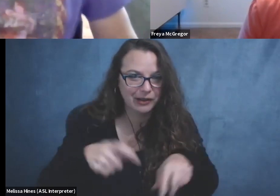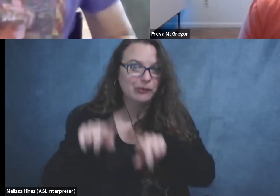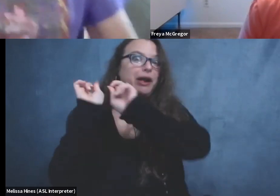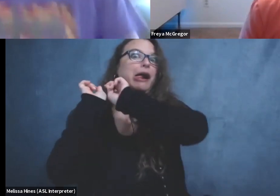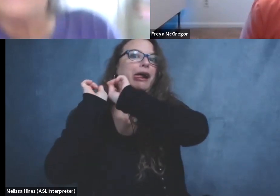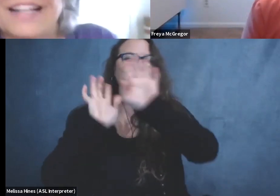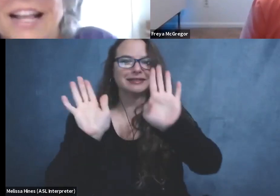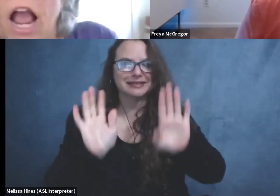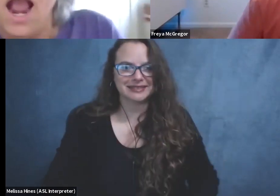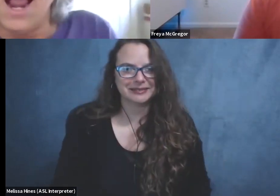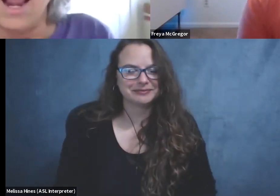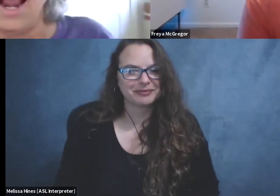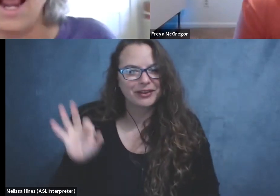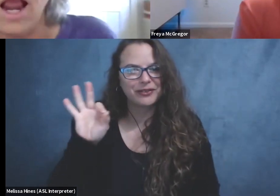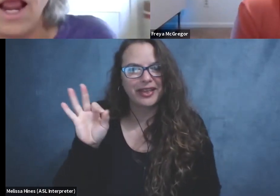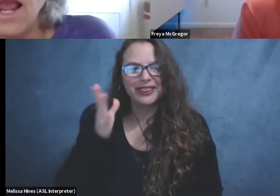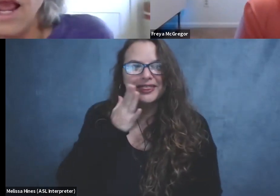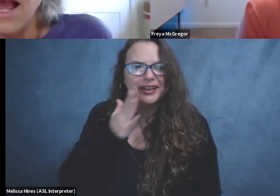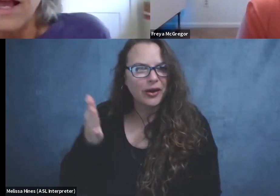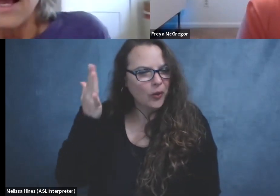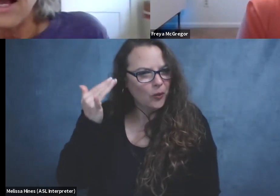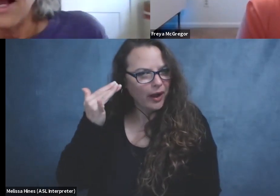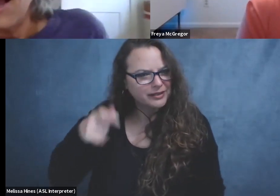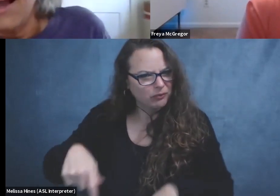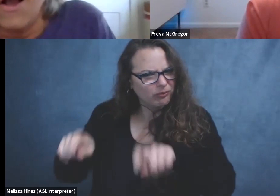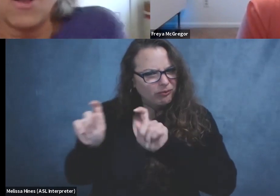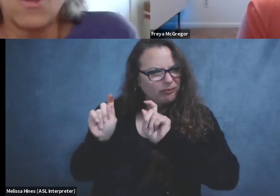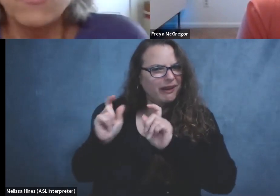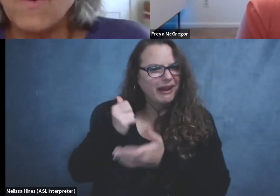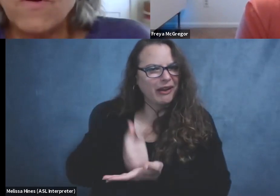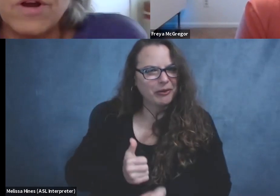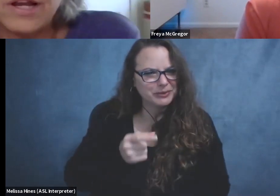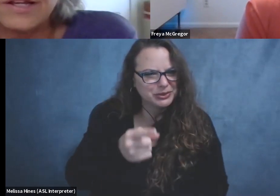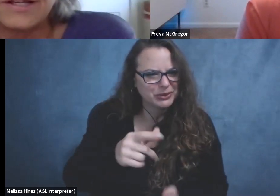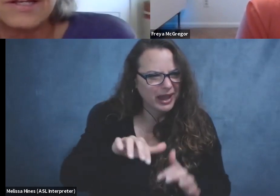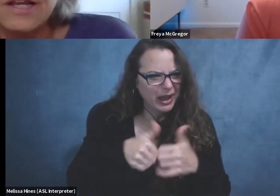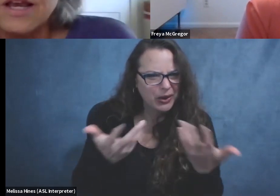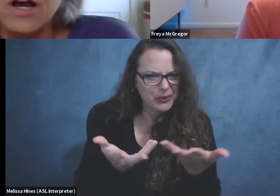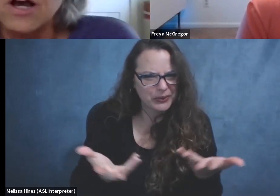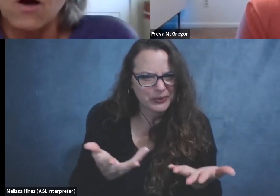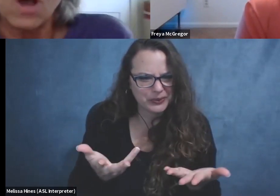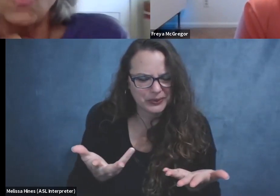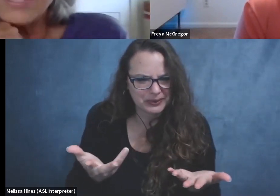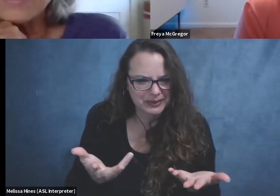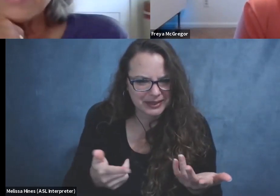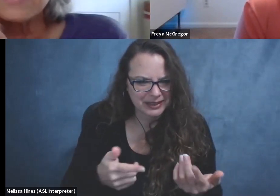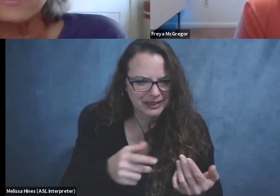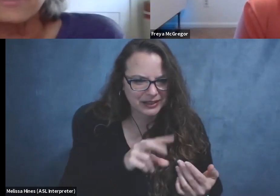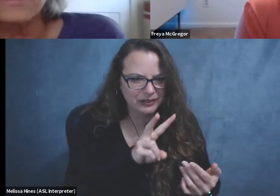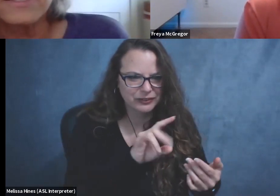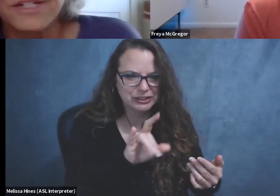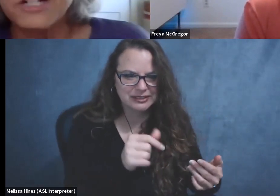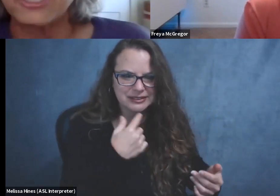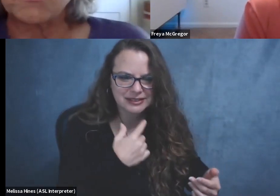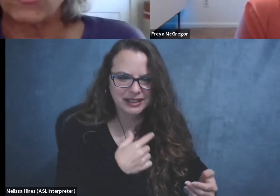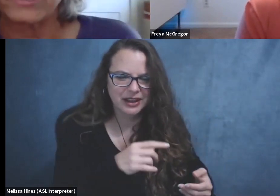Thank you very much. So why, and why is a wheelie helpful for you? What does that allow you to do, that skill? Wheelie is